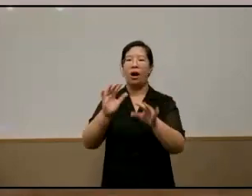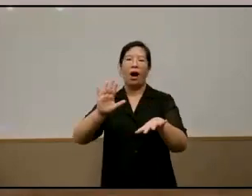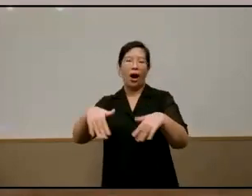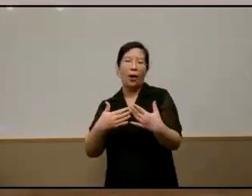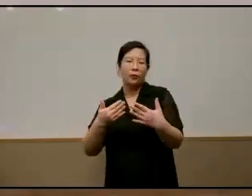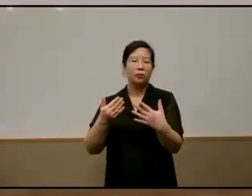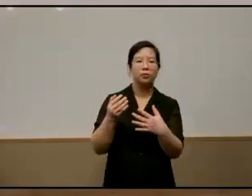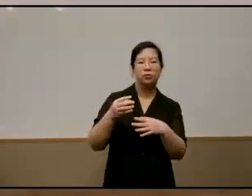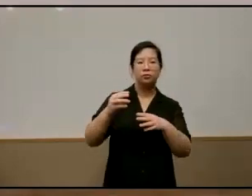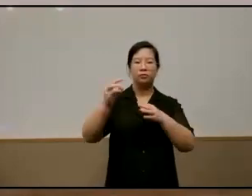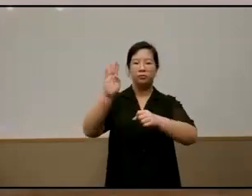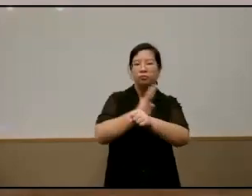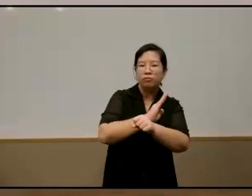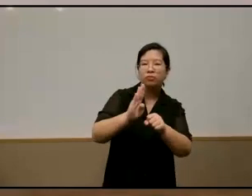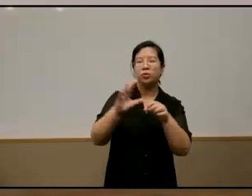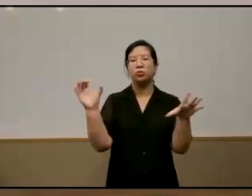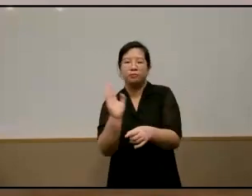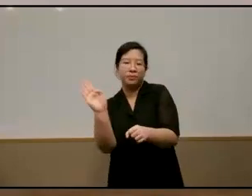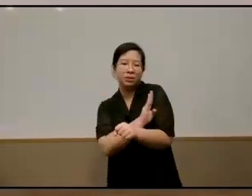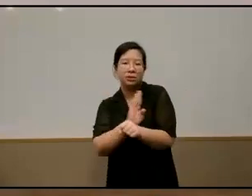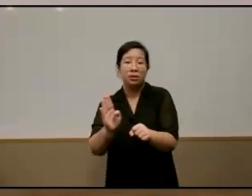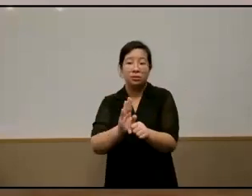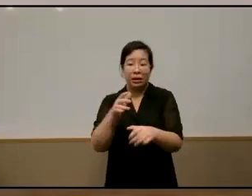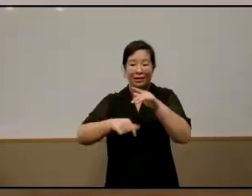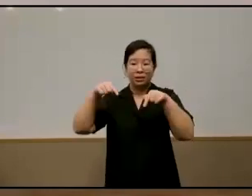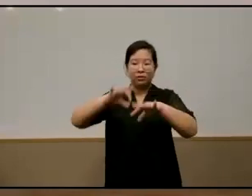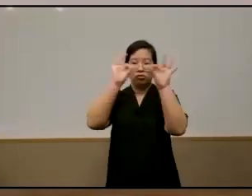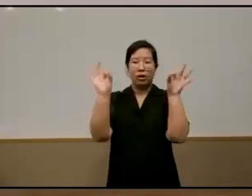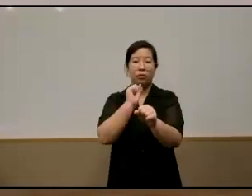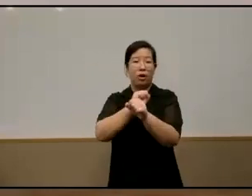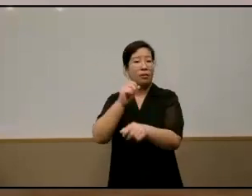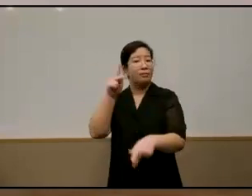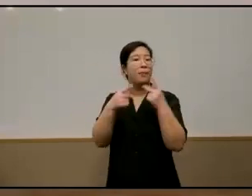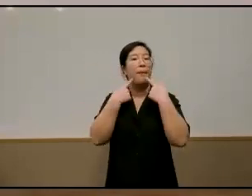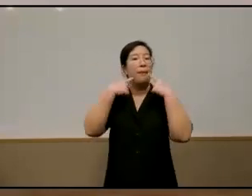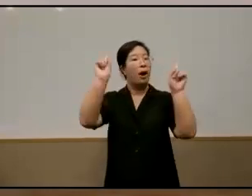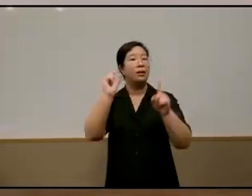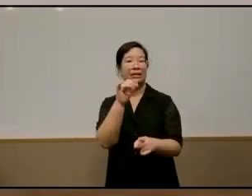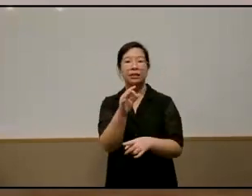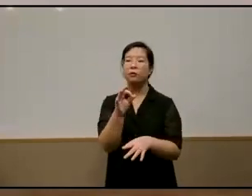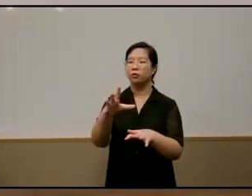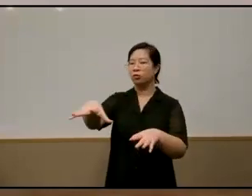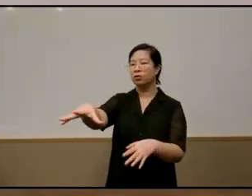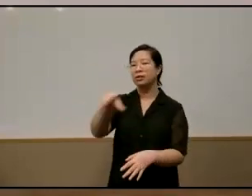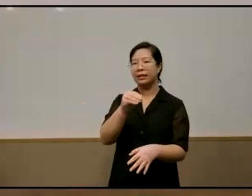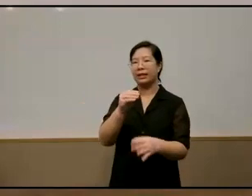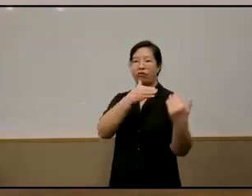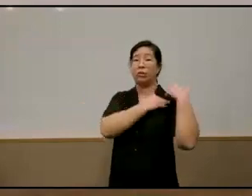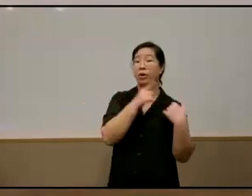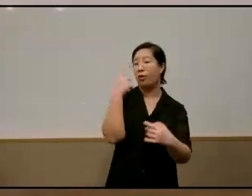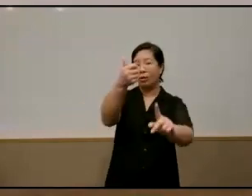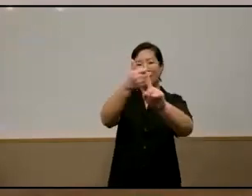under this framework people who are successful are seen as taking sufficient responsibility for themselves